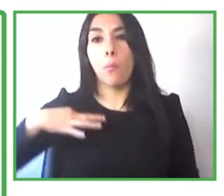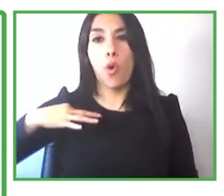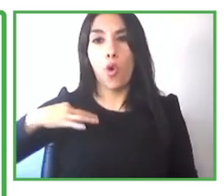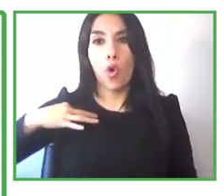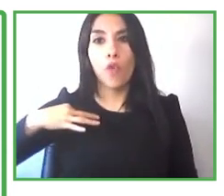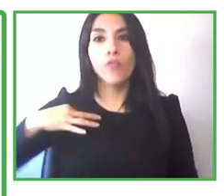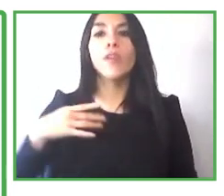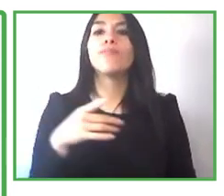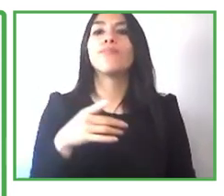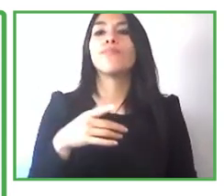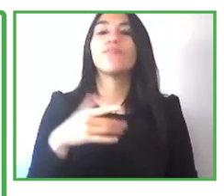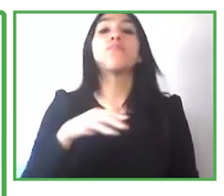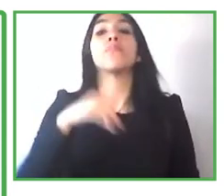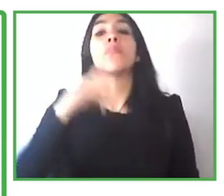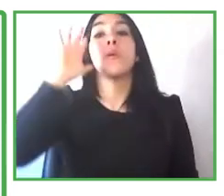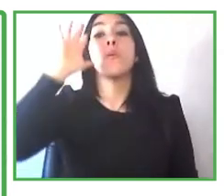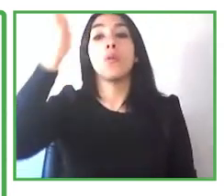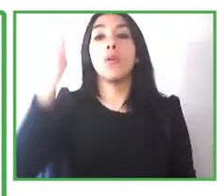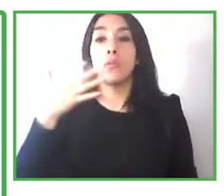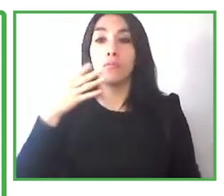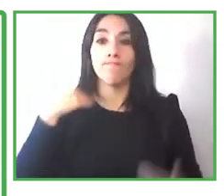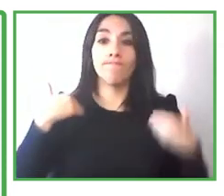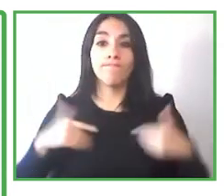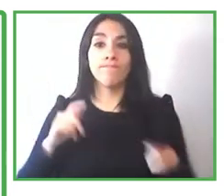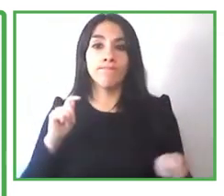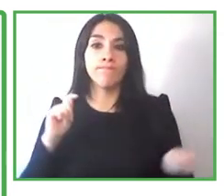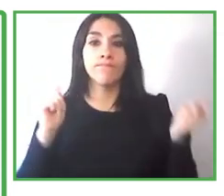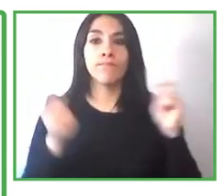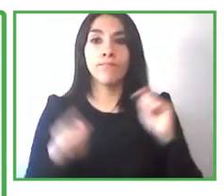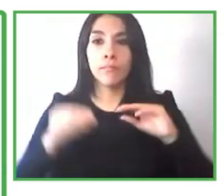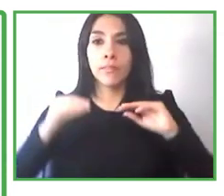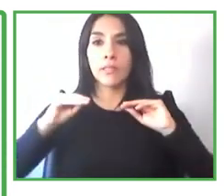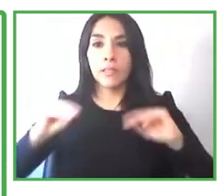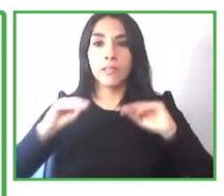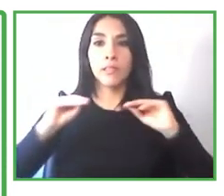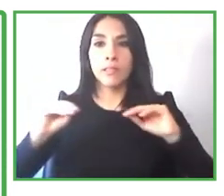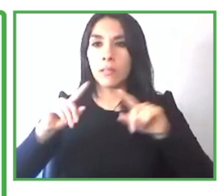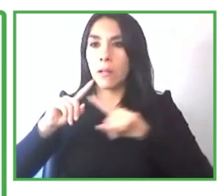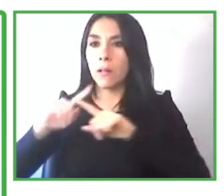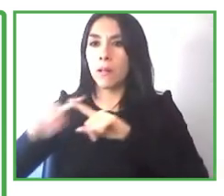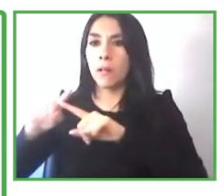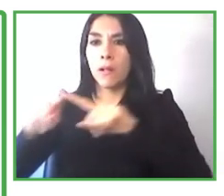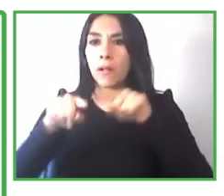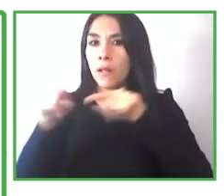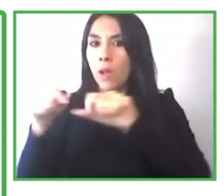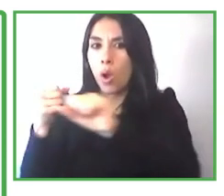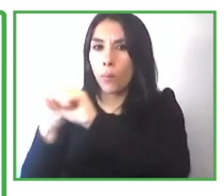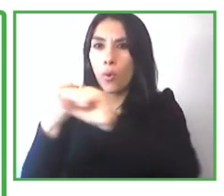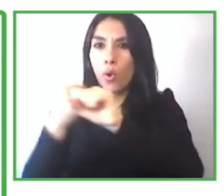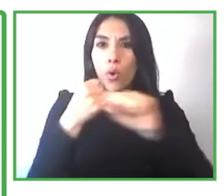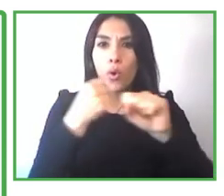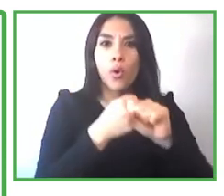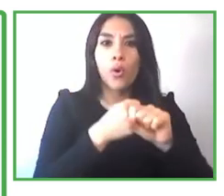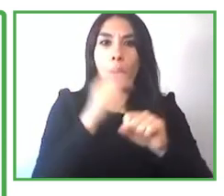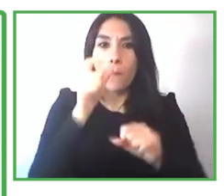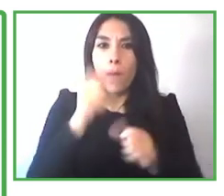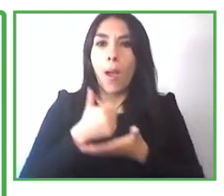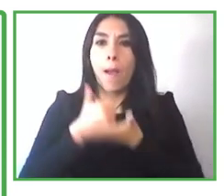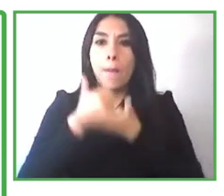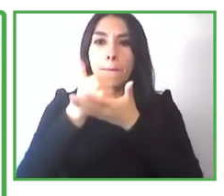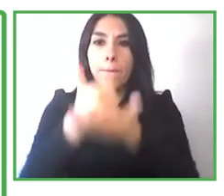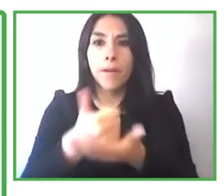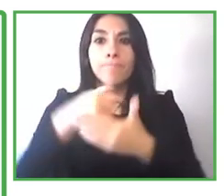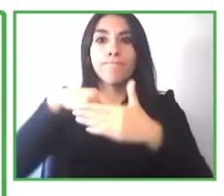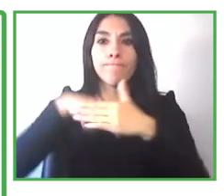the world of work and they are absolutely central to the success of the program so our um